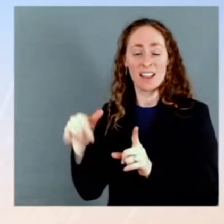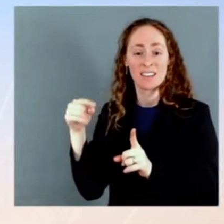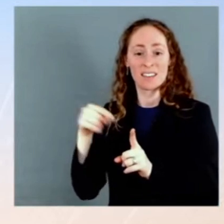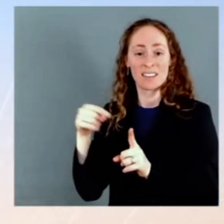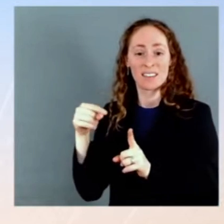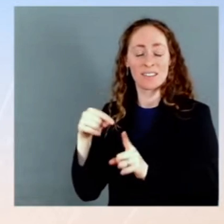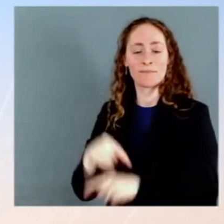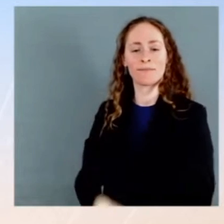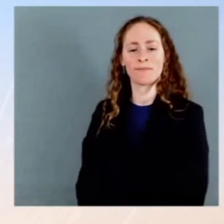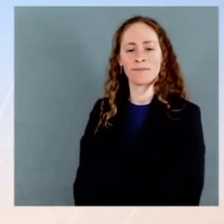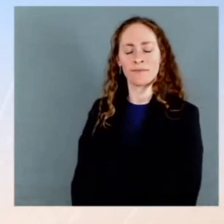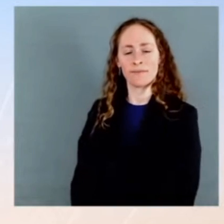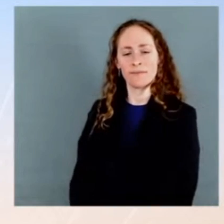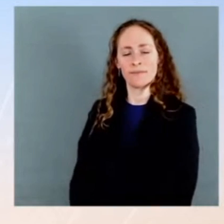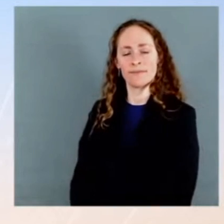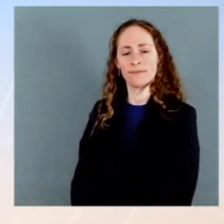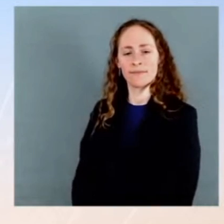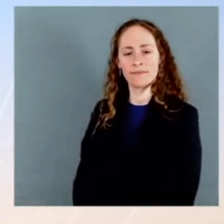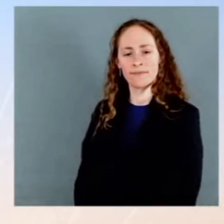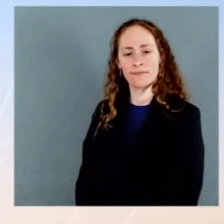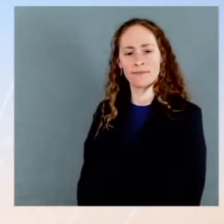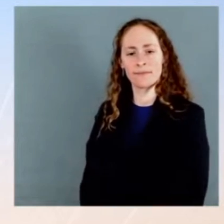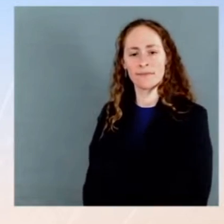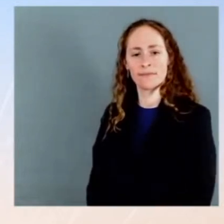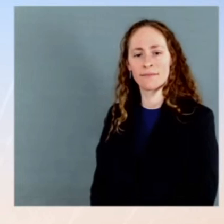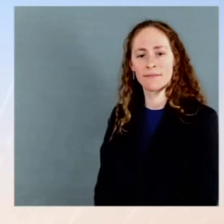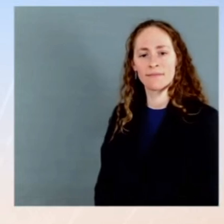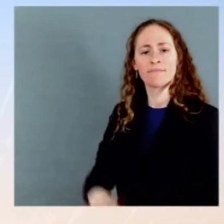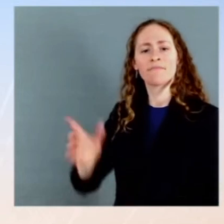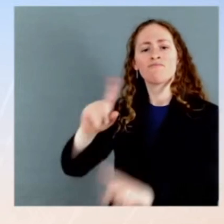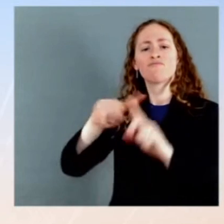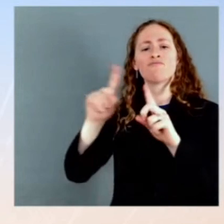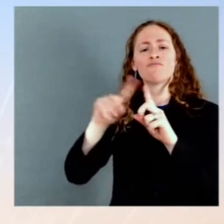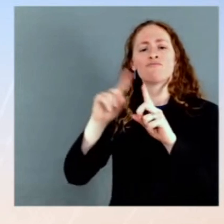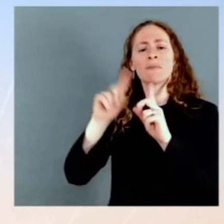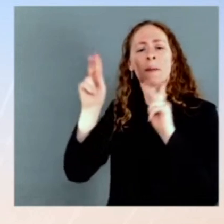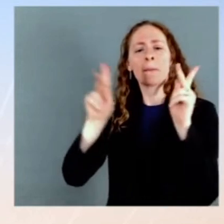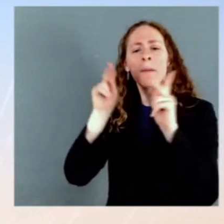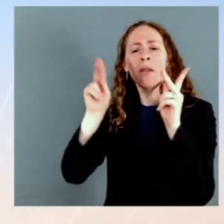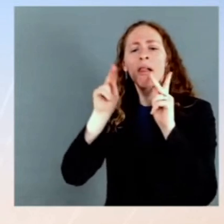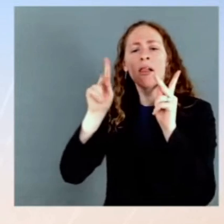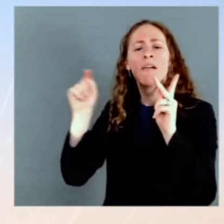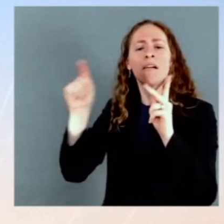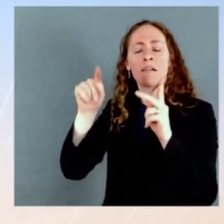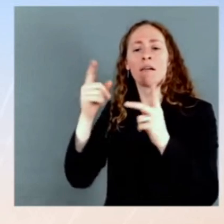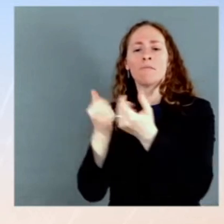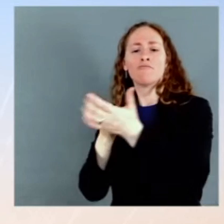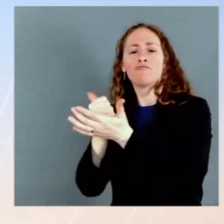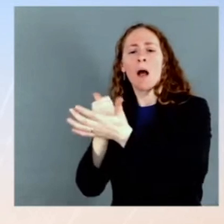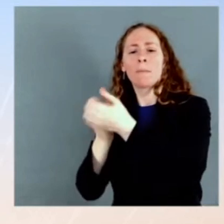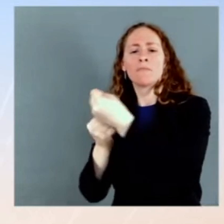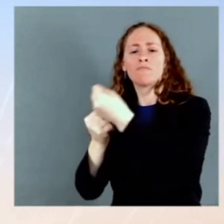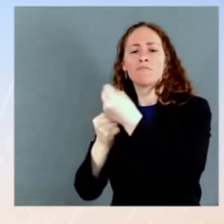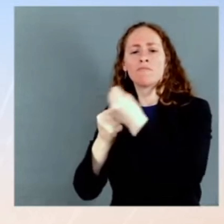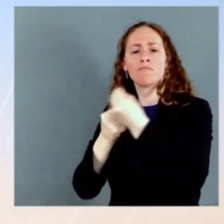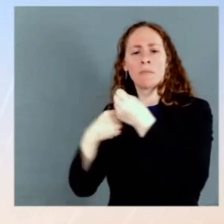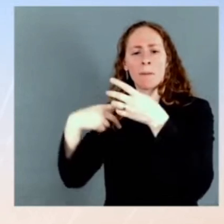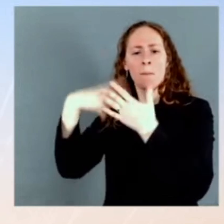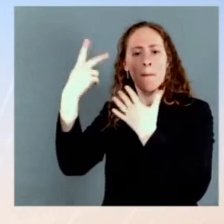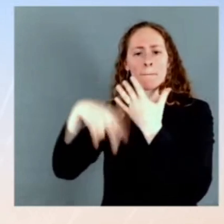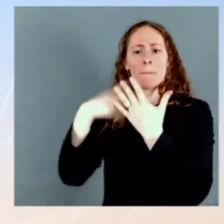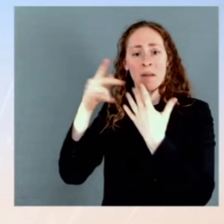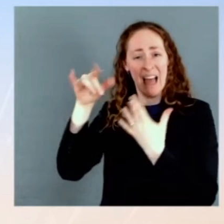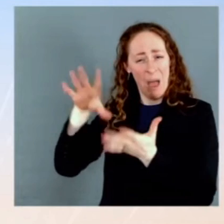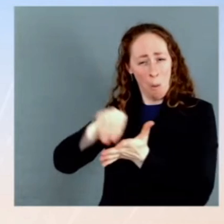would add almost $3 trillion. So does that mean that President Biden will commit that these programs are not going to be made permanent?